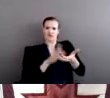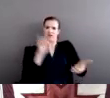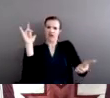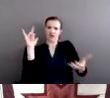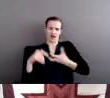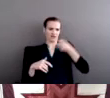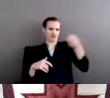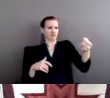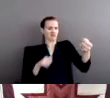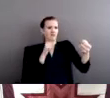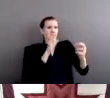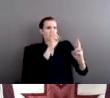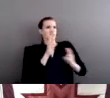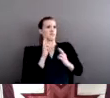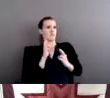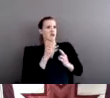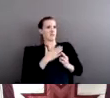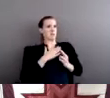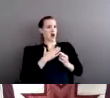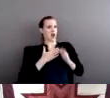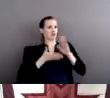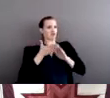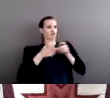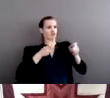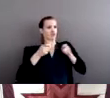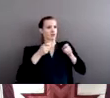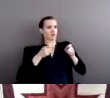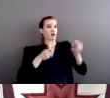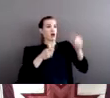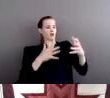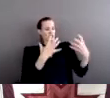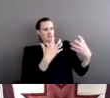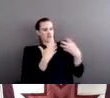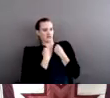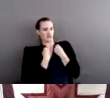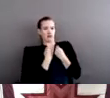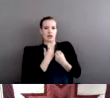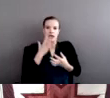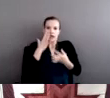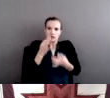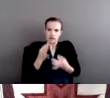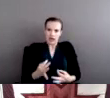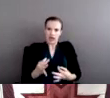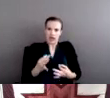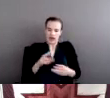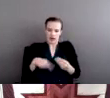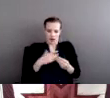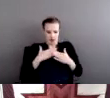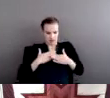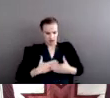disrespected, that somebody else decided to make decisions about our bodies and our lives.